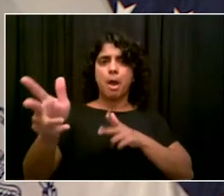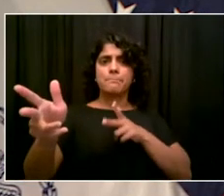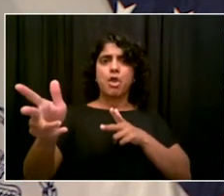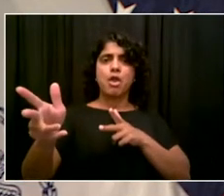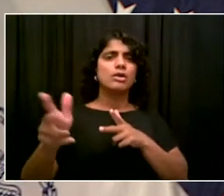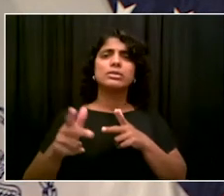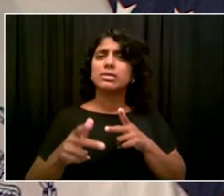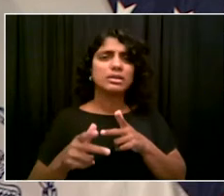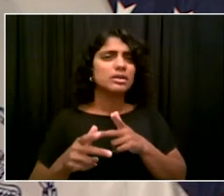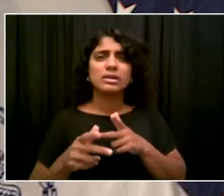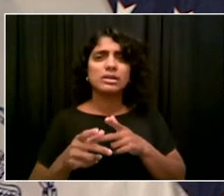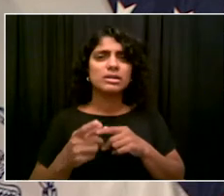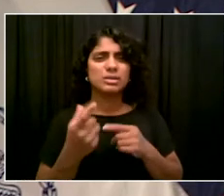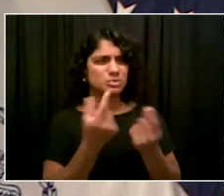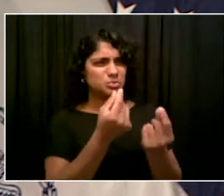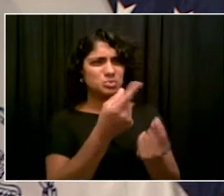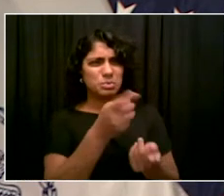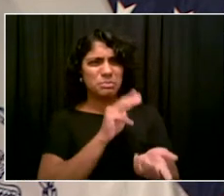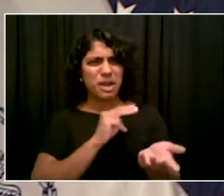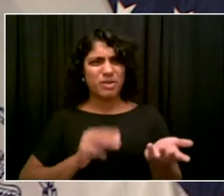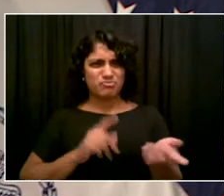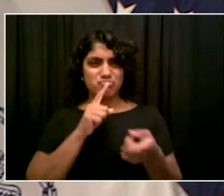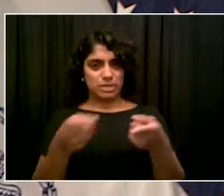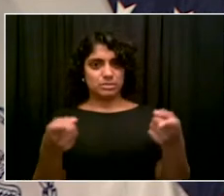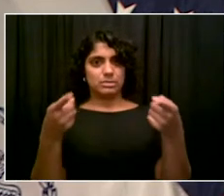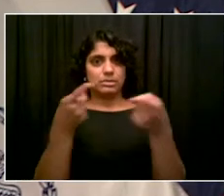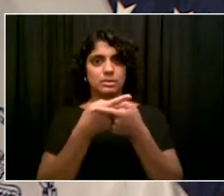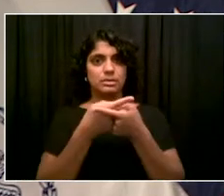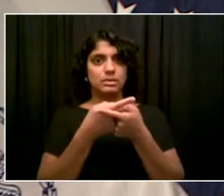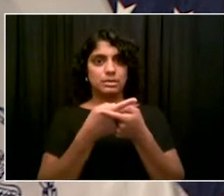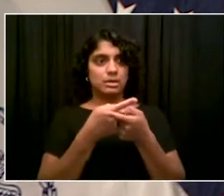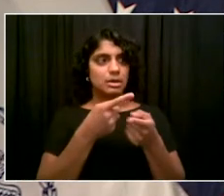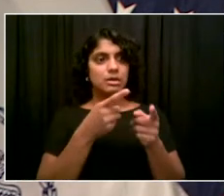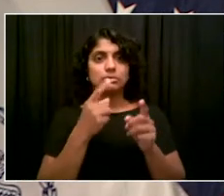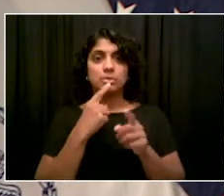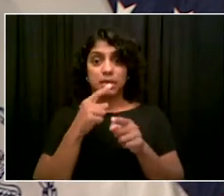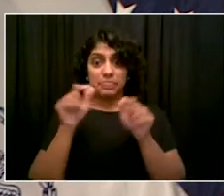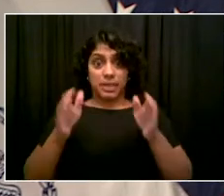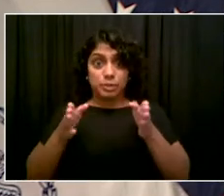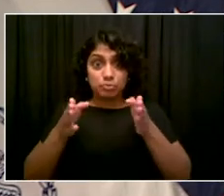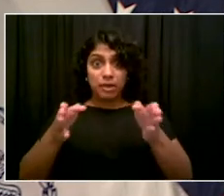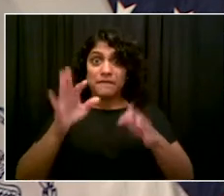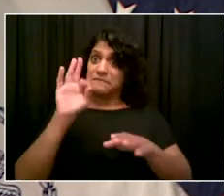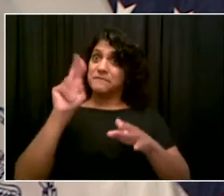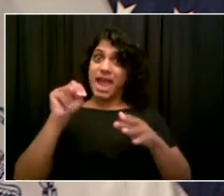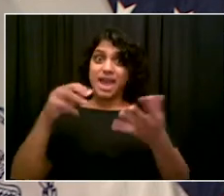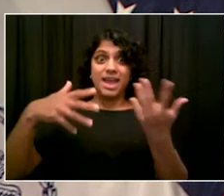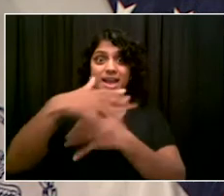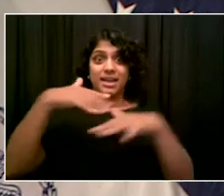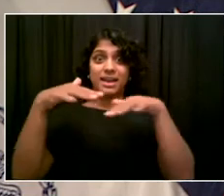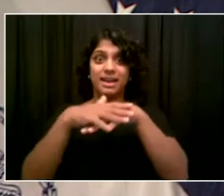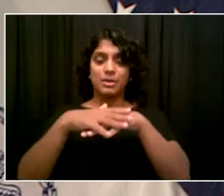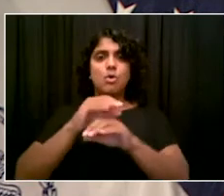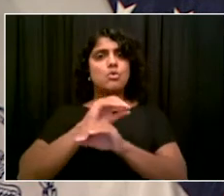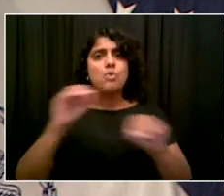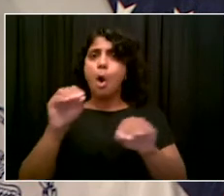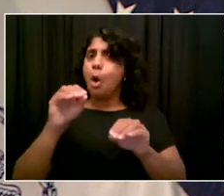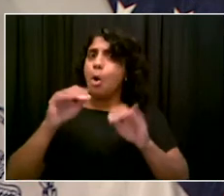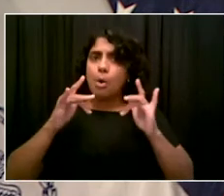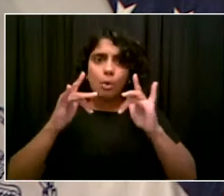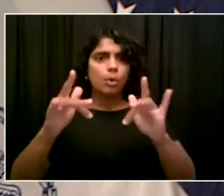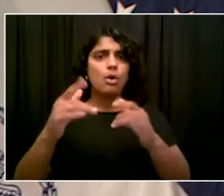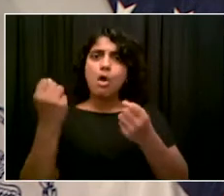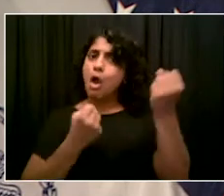to protect those children and hold those drivers accountable? I appreciate this question a lot, Gersh. And you and I were at